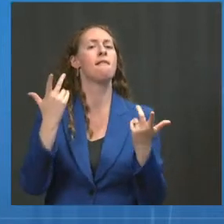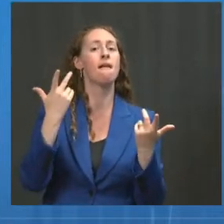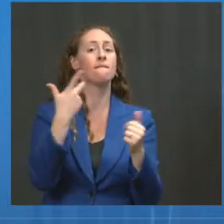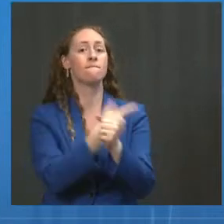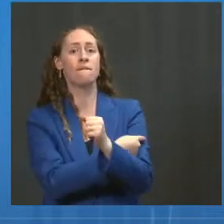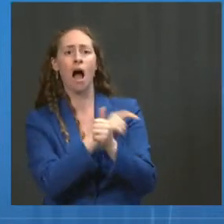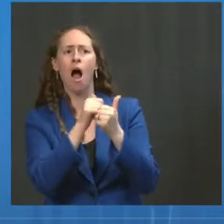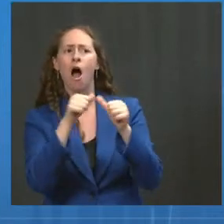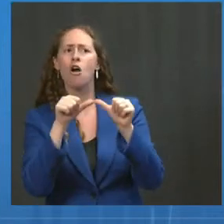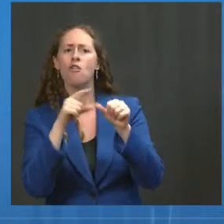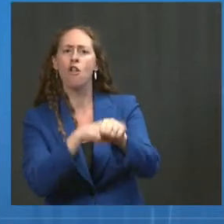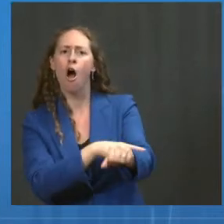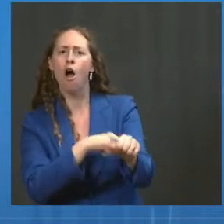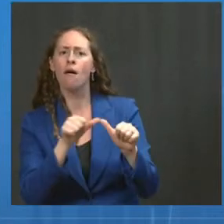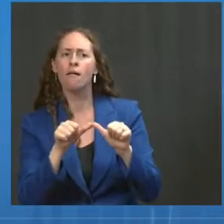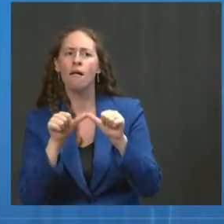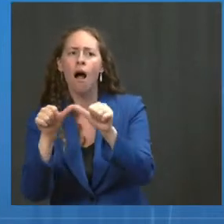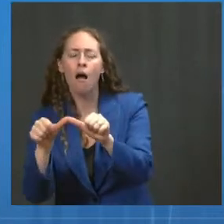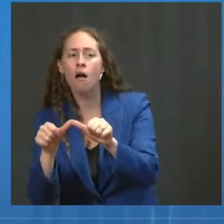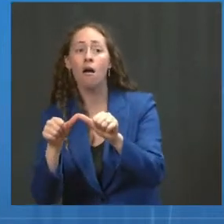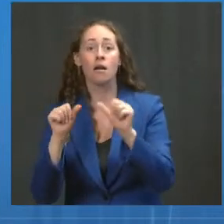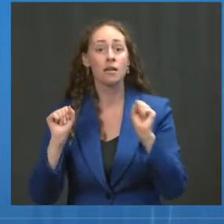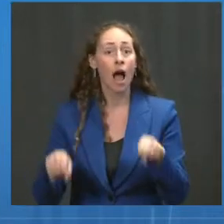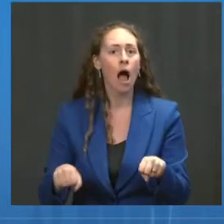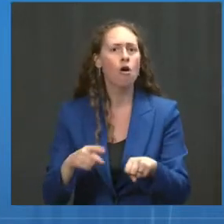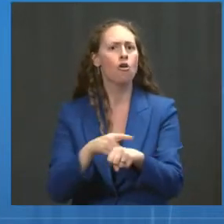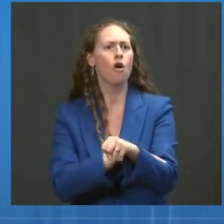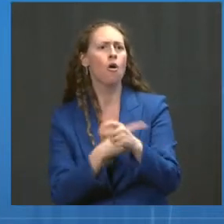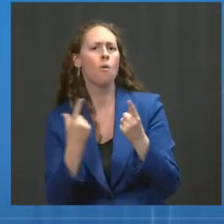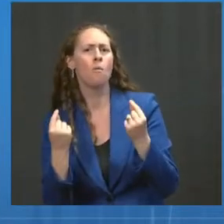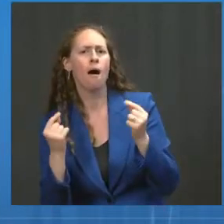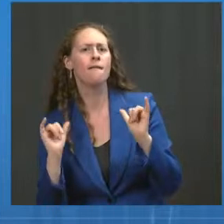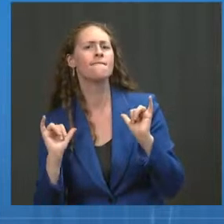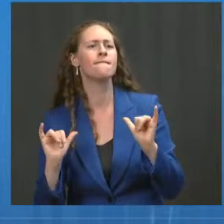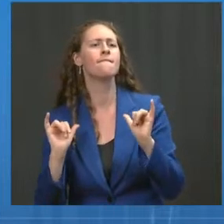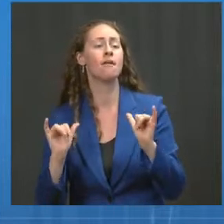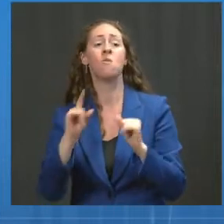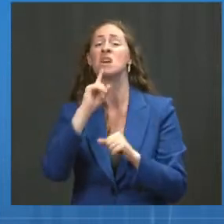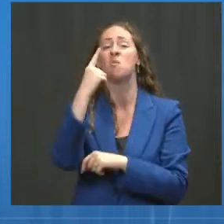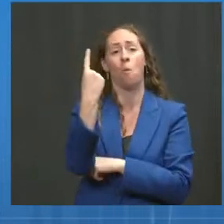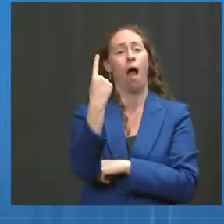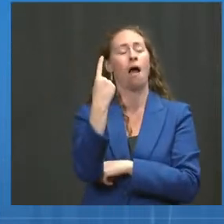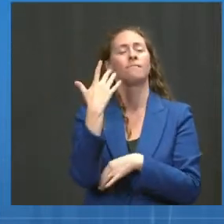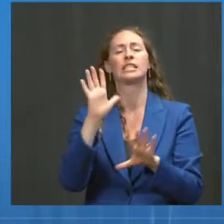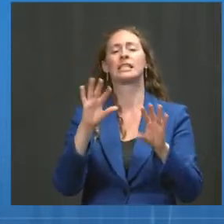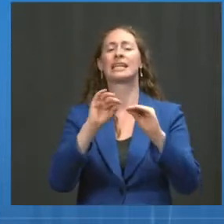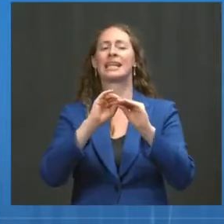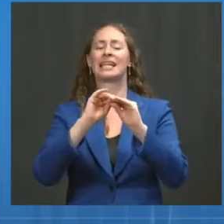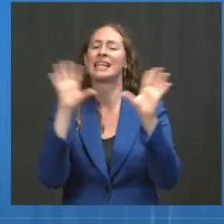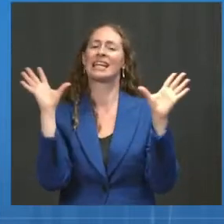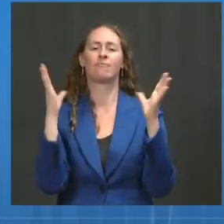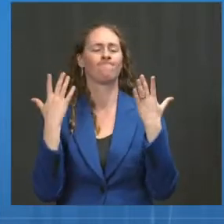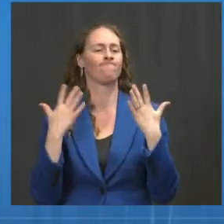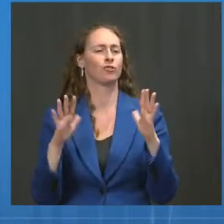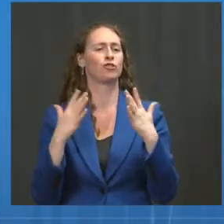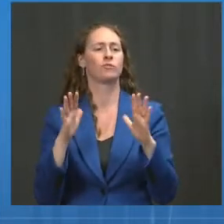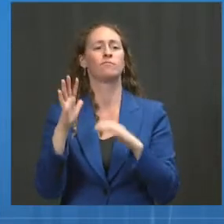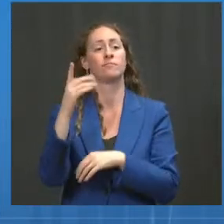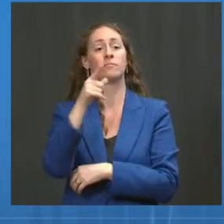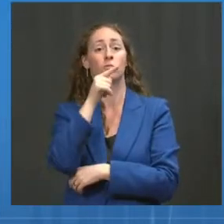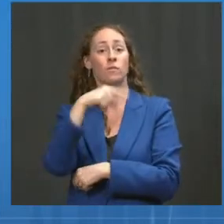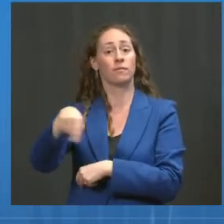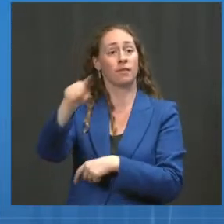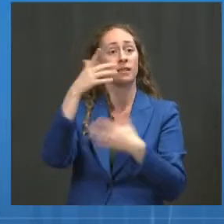long they will last against emerging variants, one thing is very clear. Getting vaccinated can keep you out of the hospital.